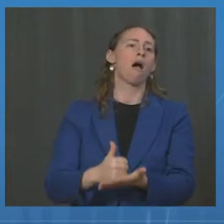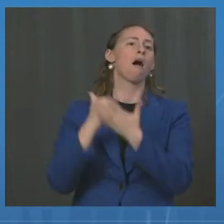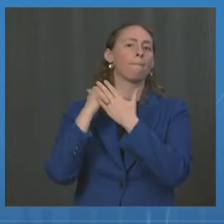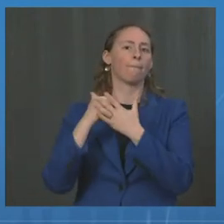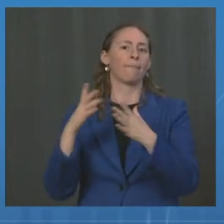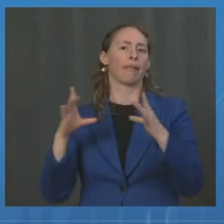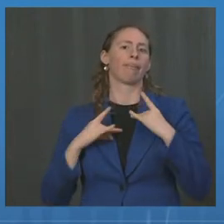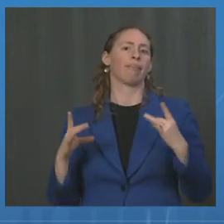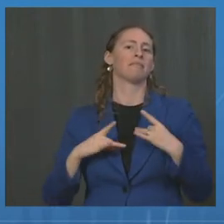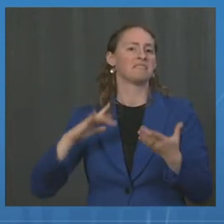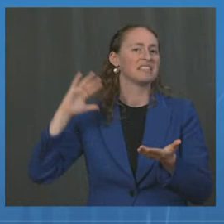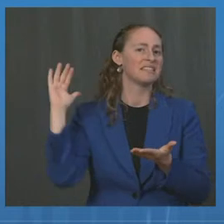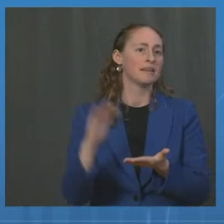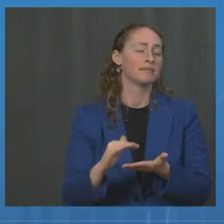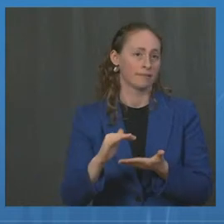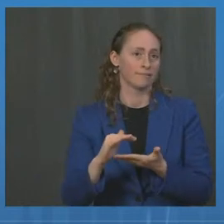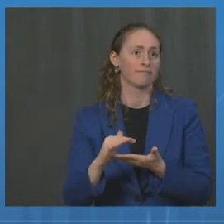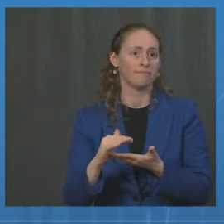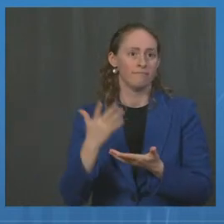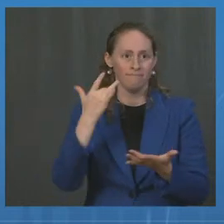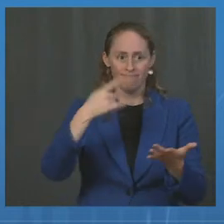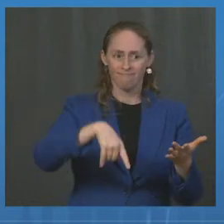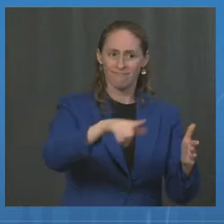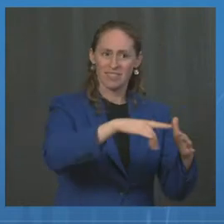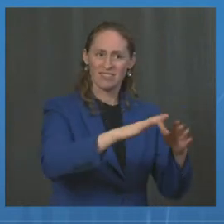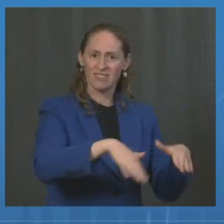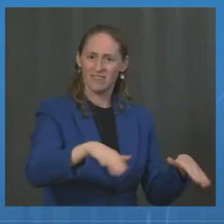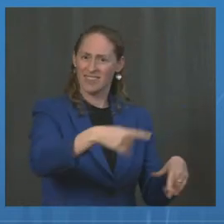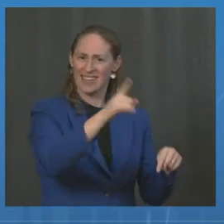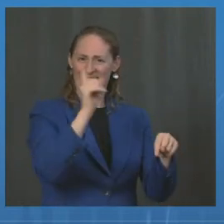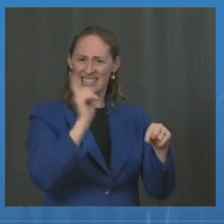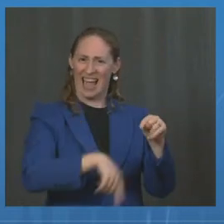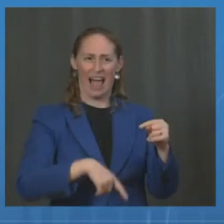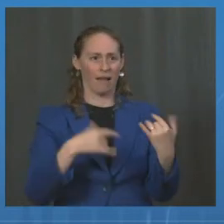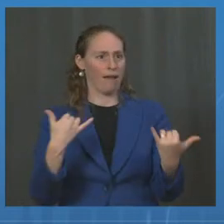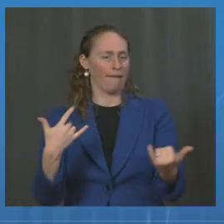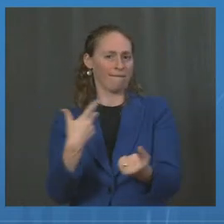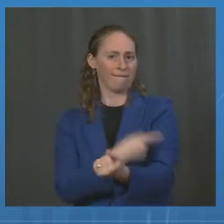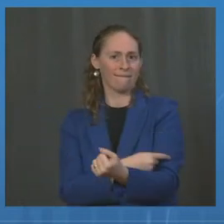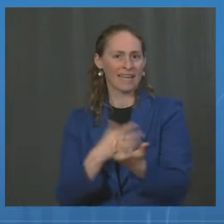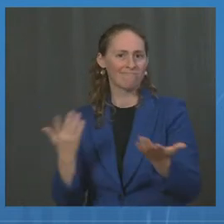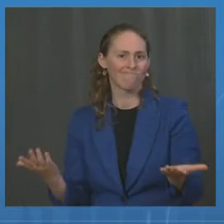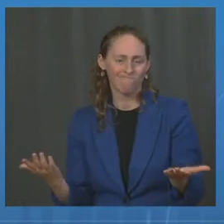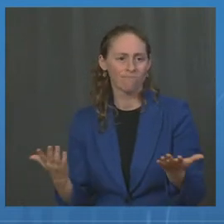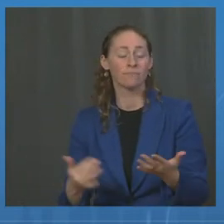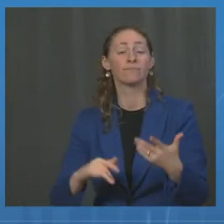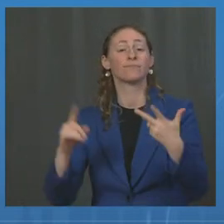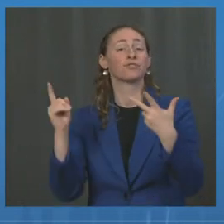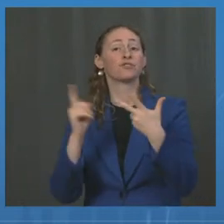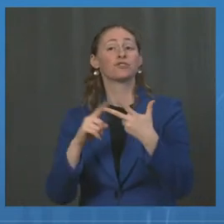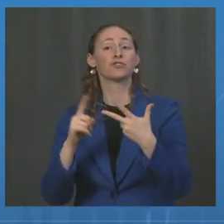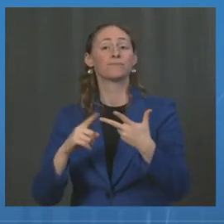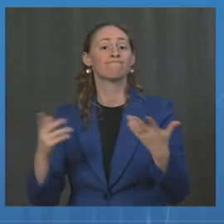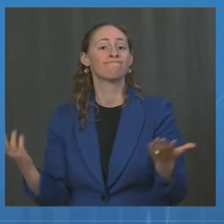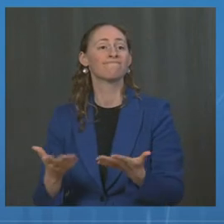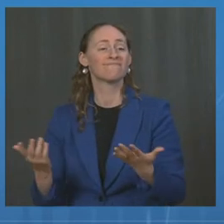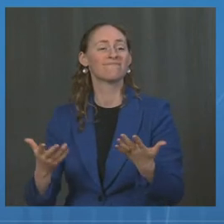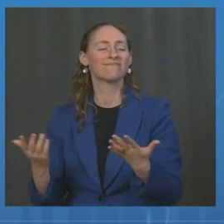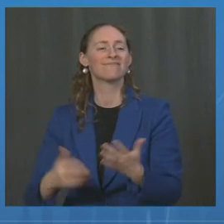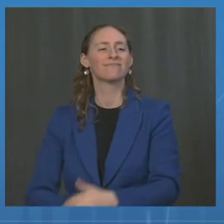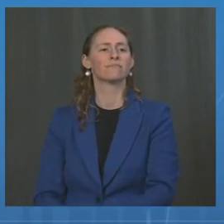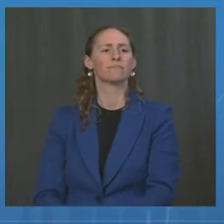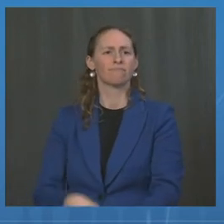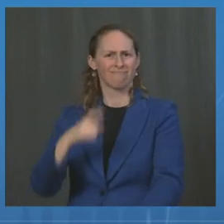for those children too young for the currently available vaccines. And third, with case rates in children high, it is